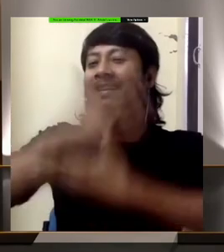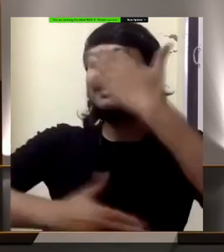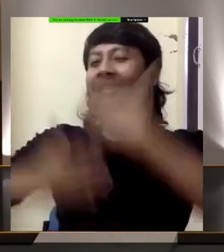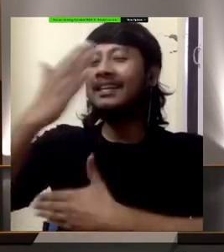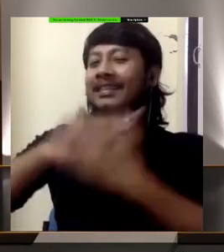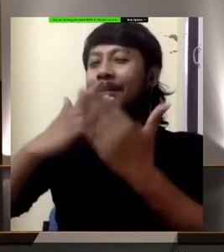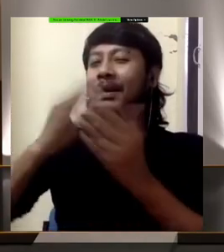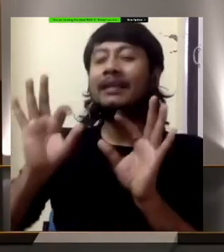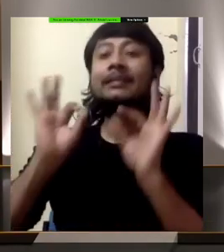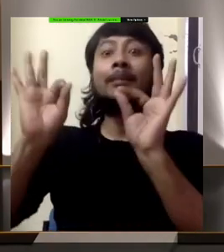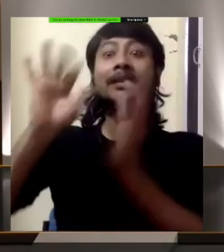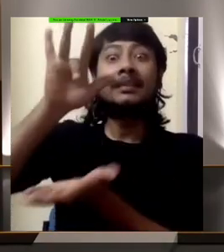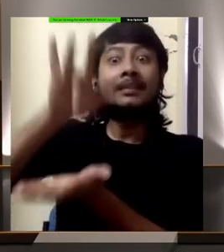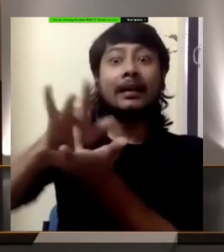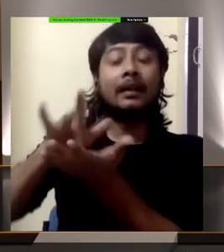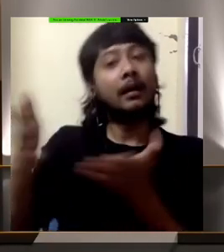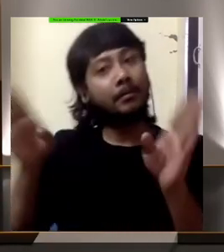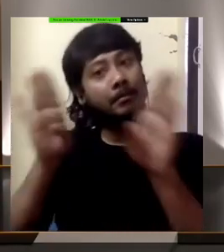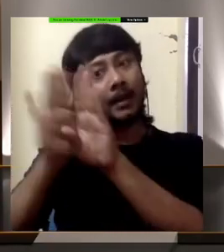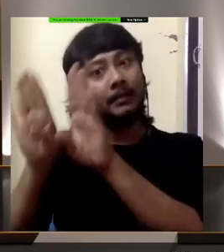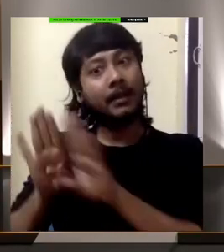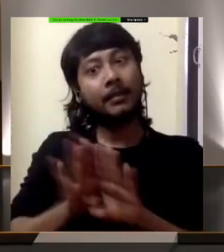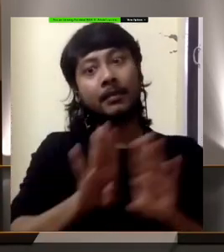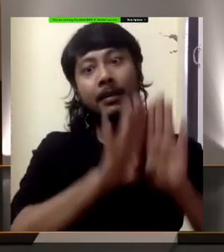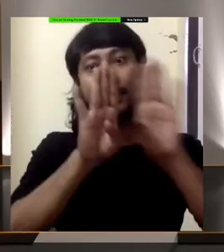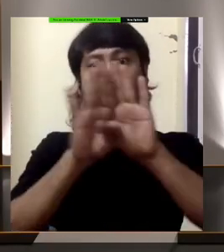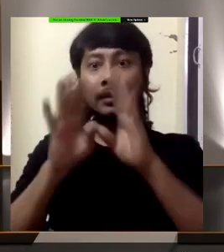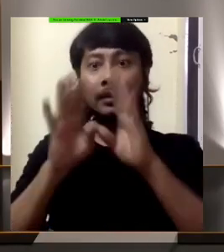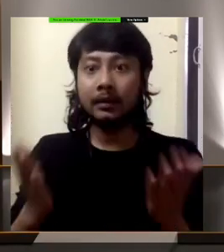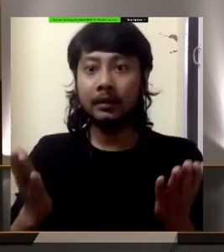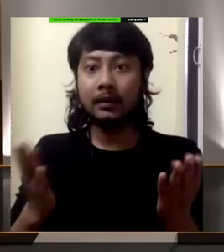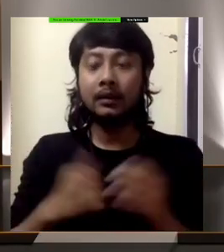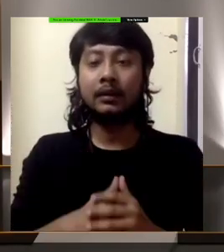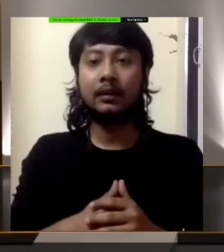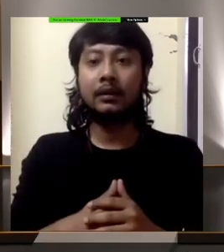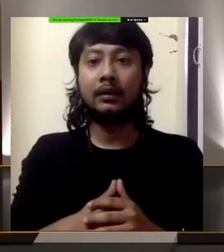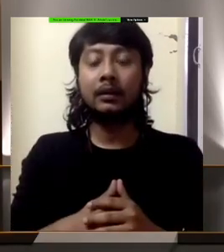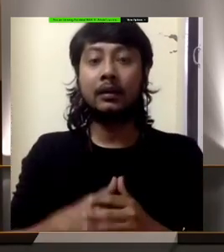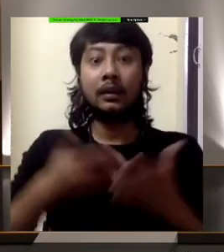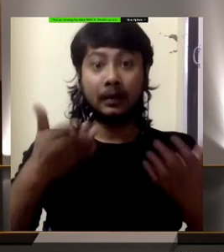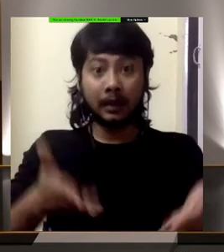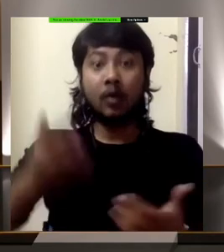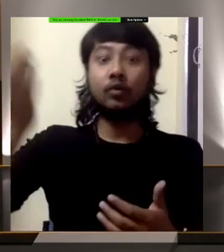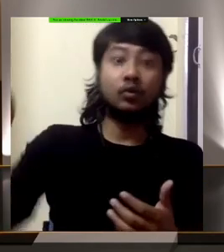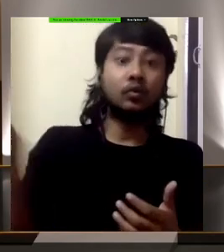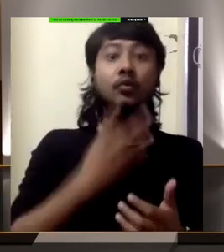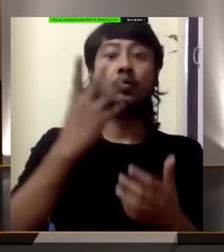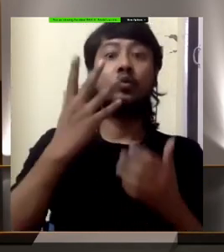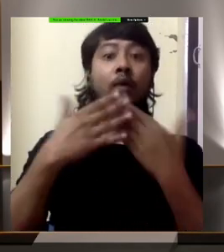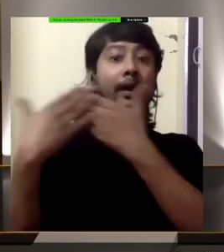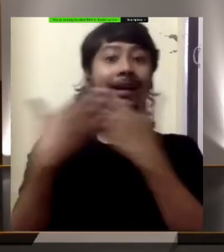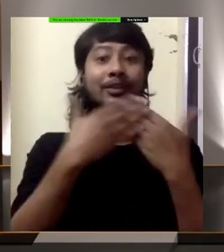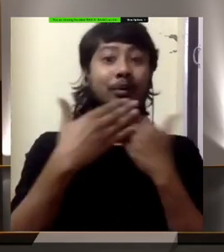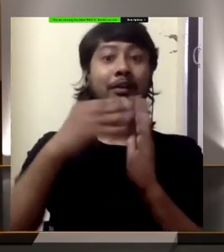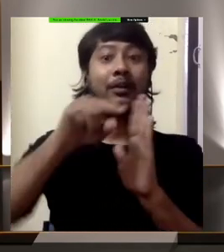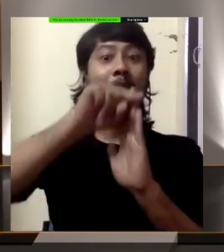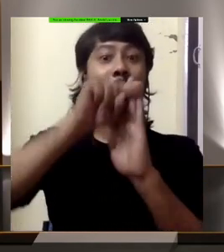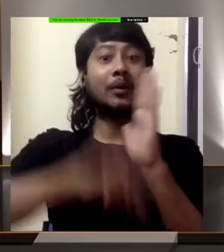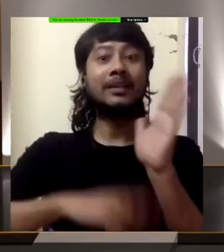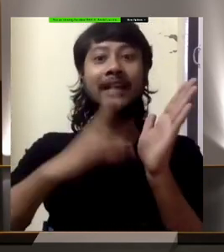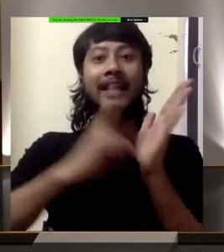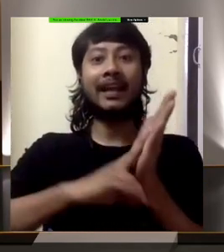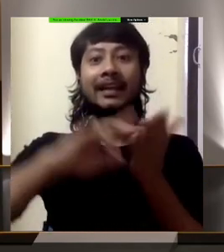And this has also occurred in the context of the new education policy, the national education policy of 2020.